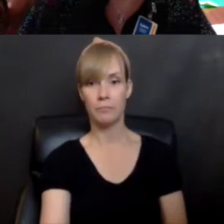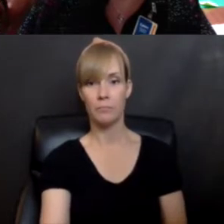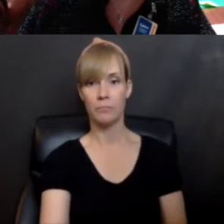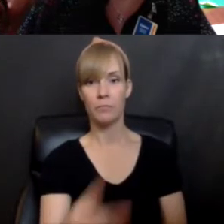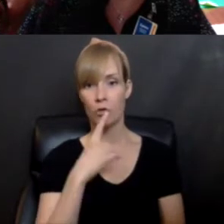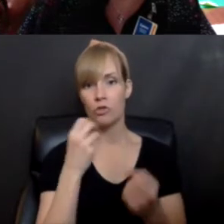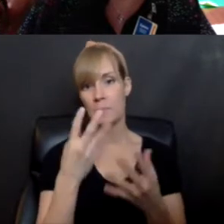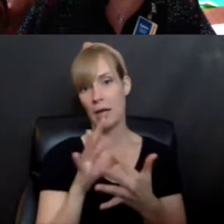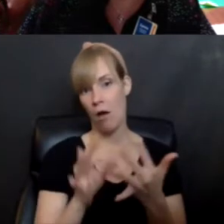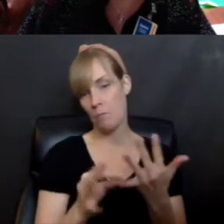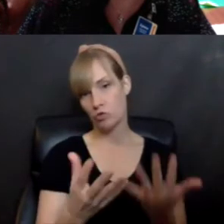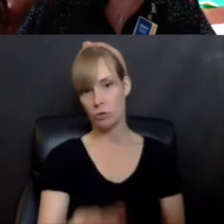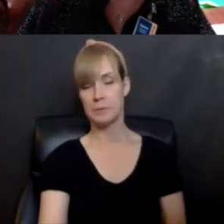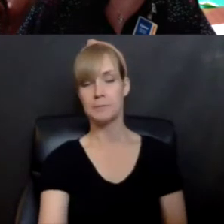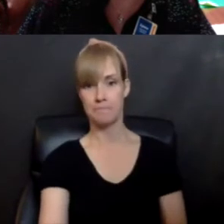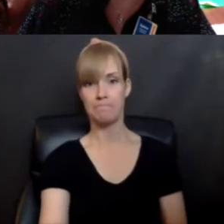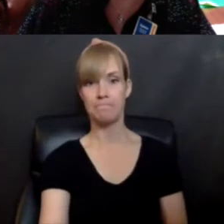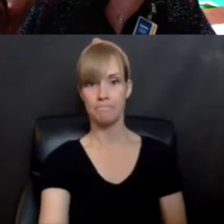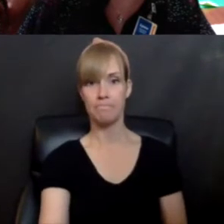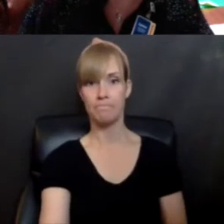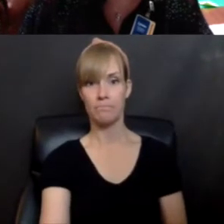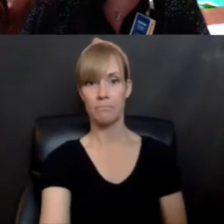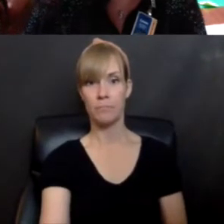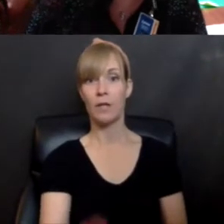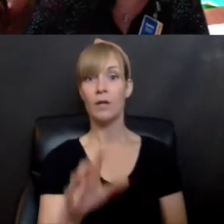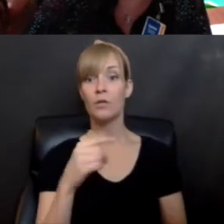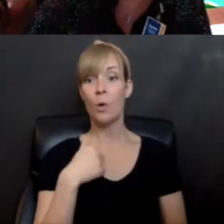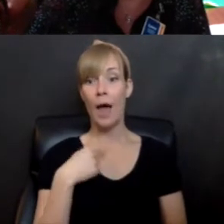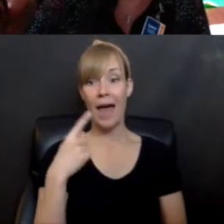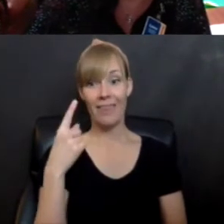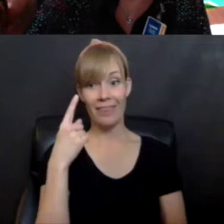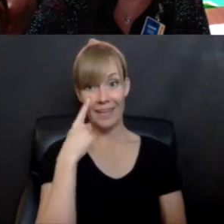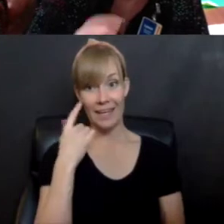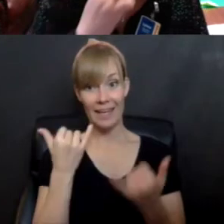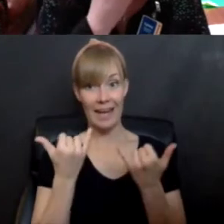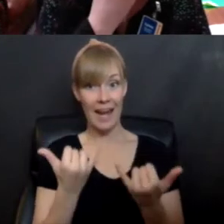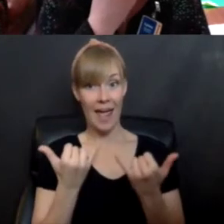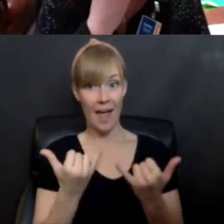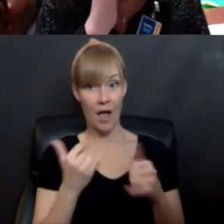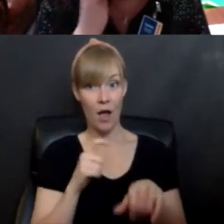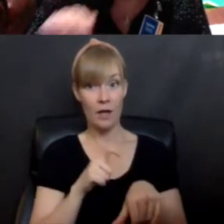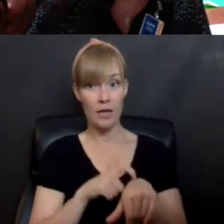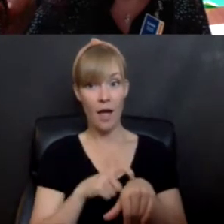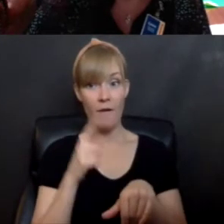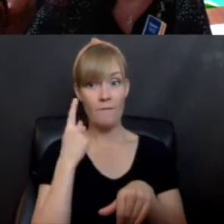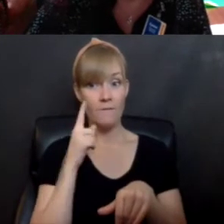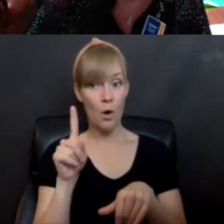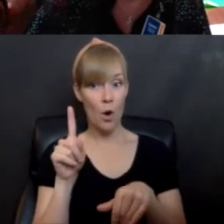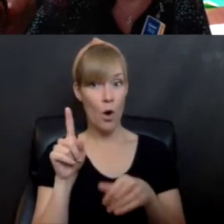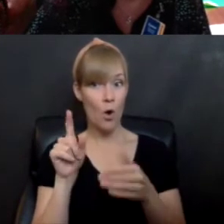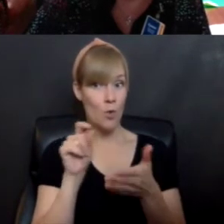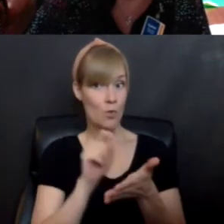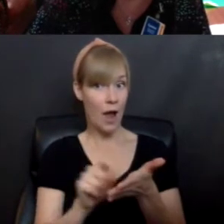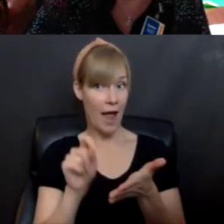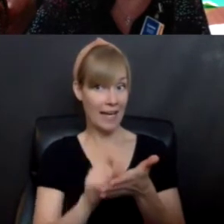there. So I think we are going to have a little writing contest